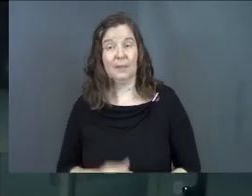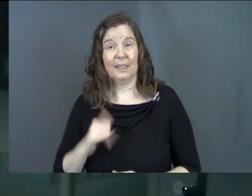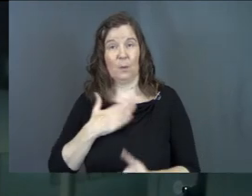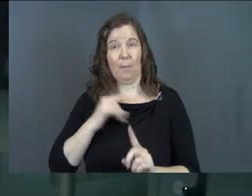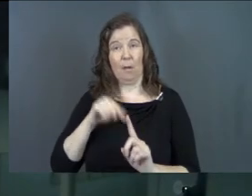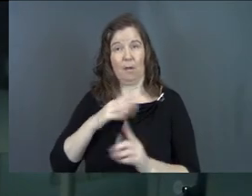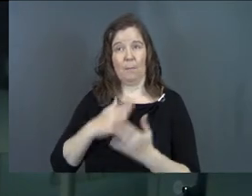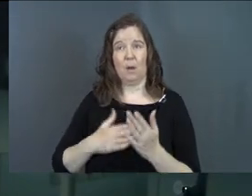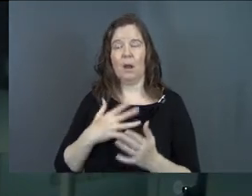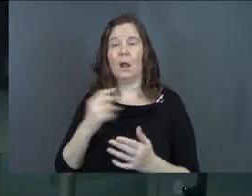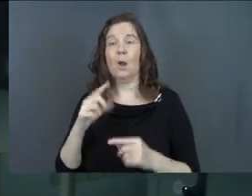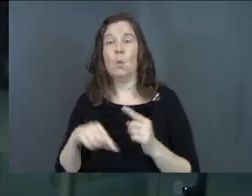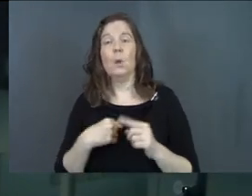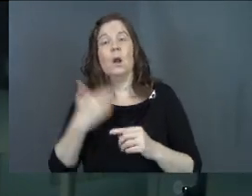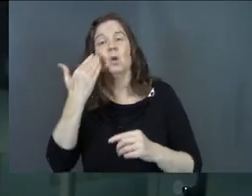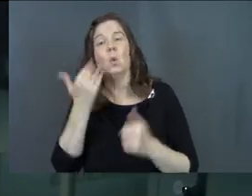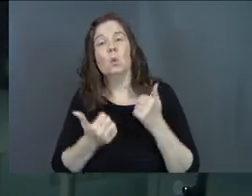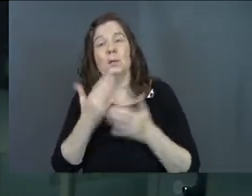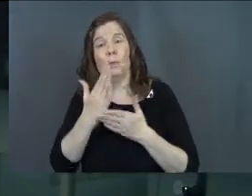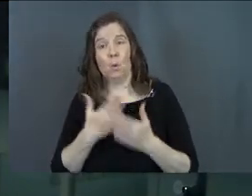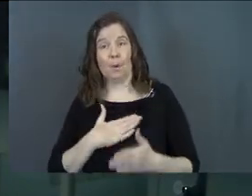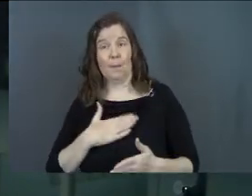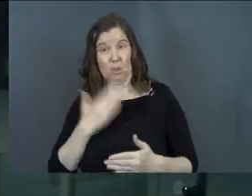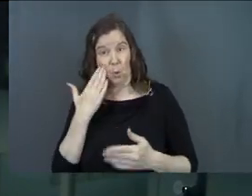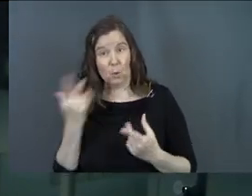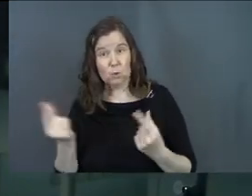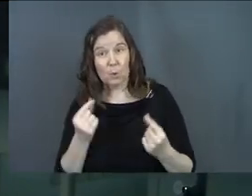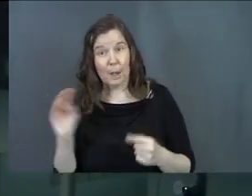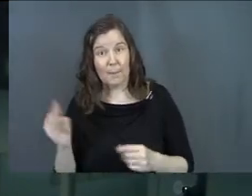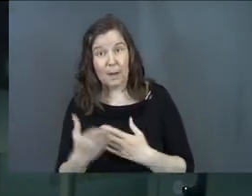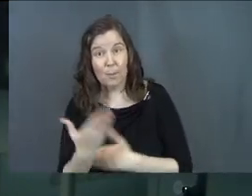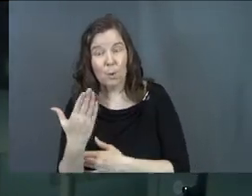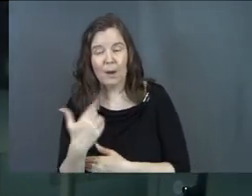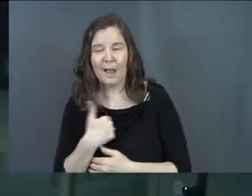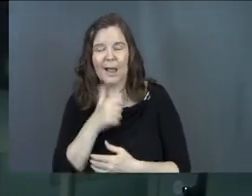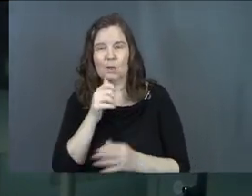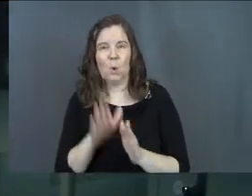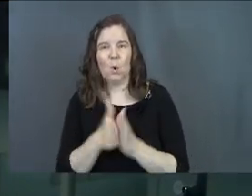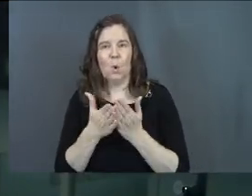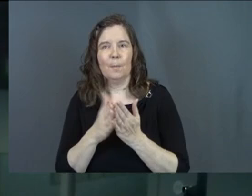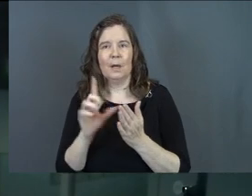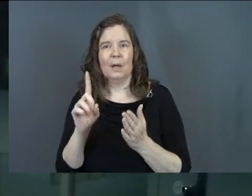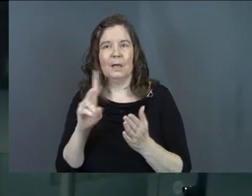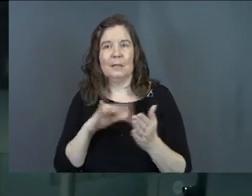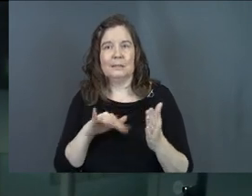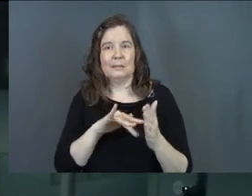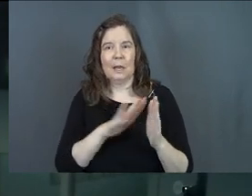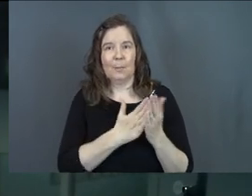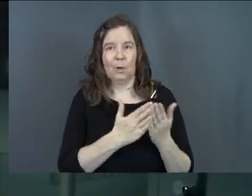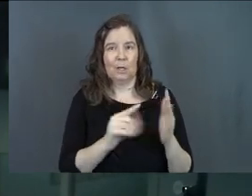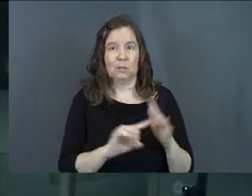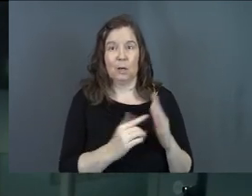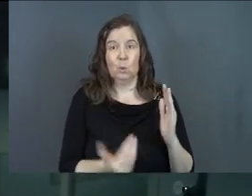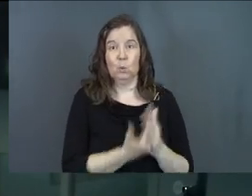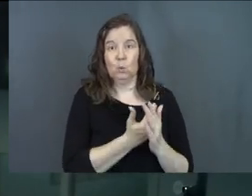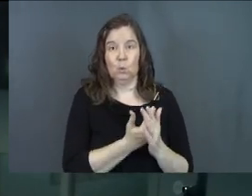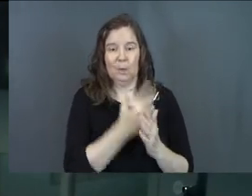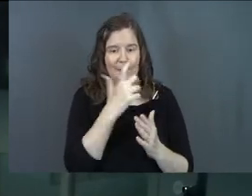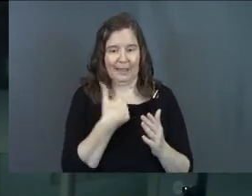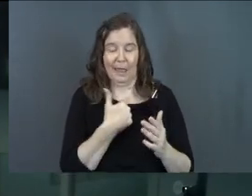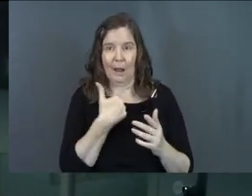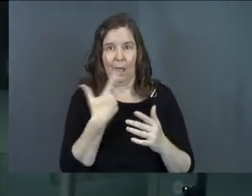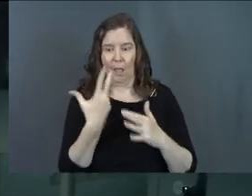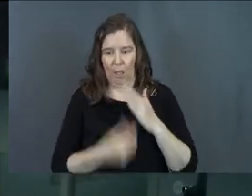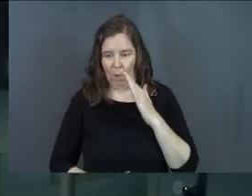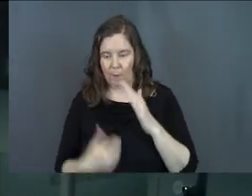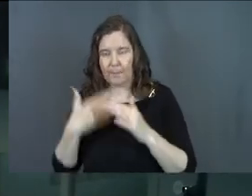That one was my part. And when I know which part was my part, you know what I do on Monday morning? I don't open up a devotional and start on something new because